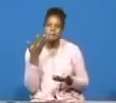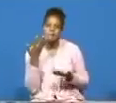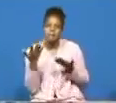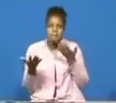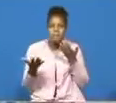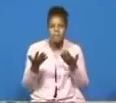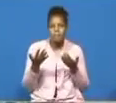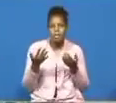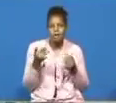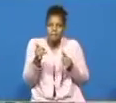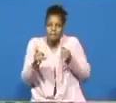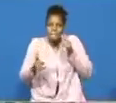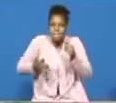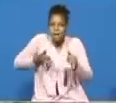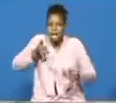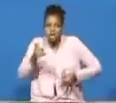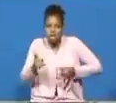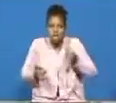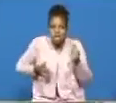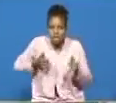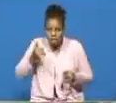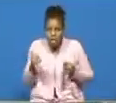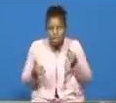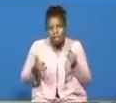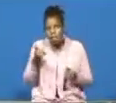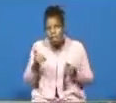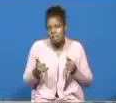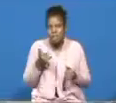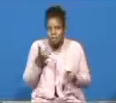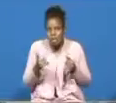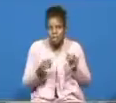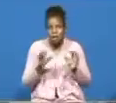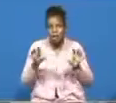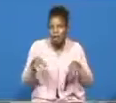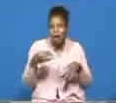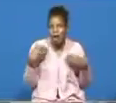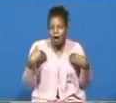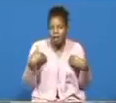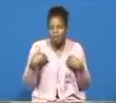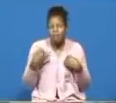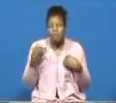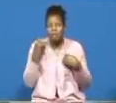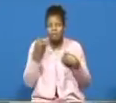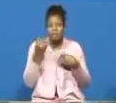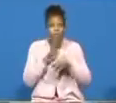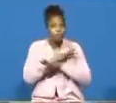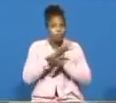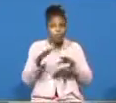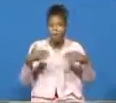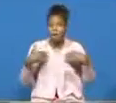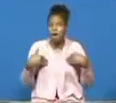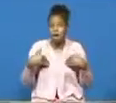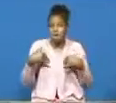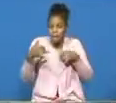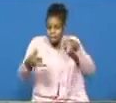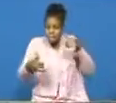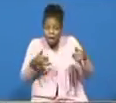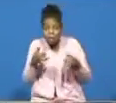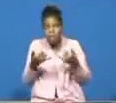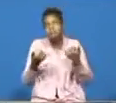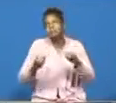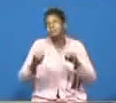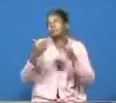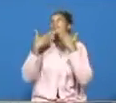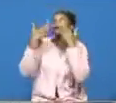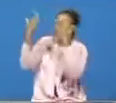a bike or bicycle we call it or if you don't have a bicycle still